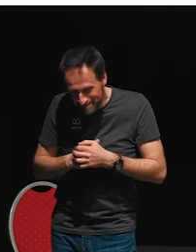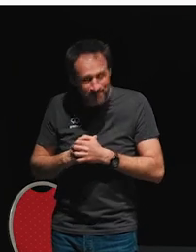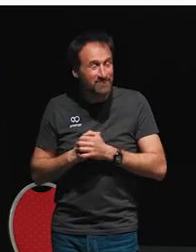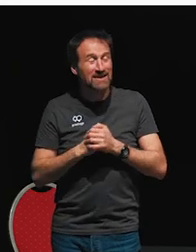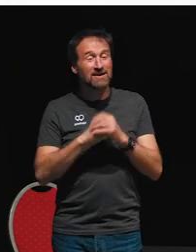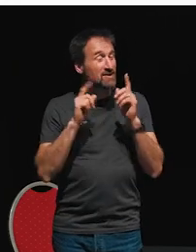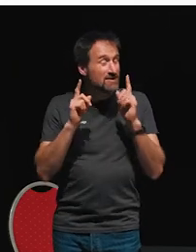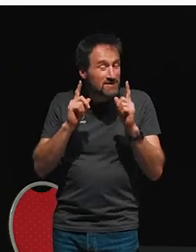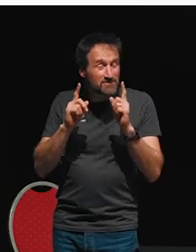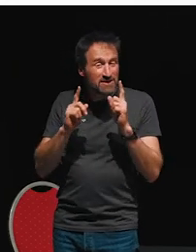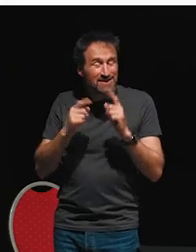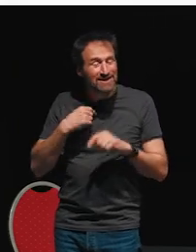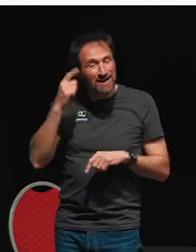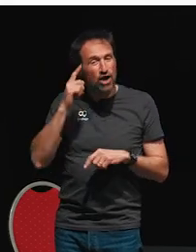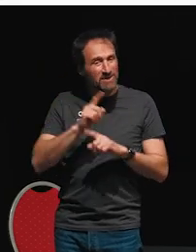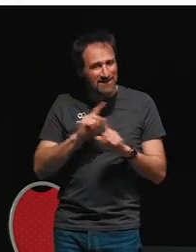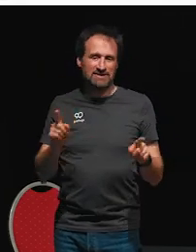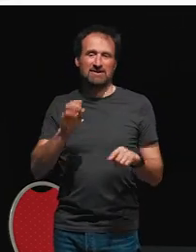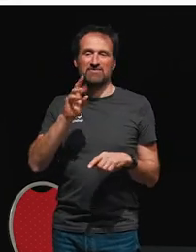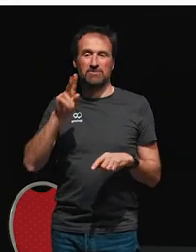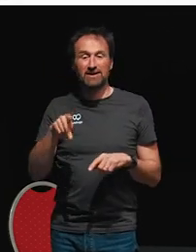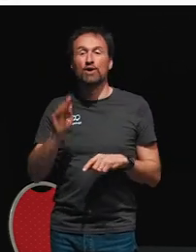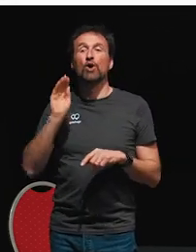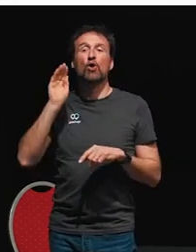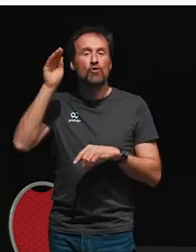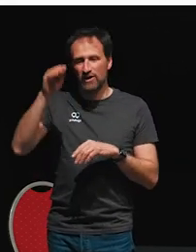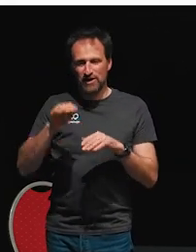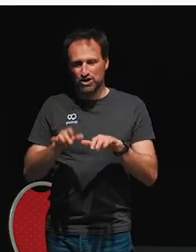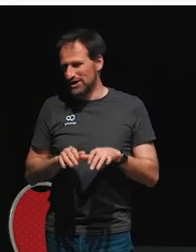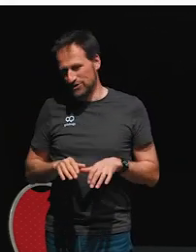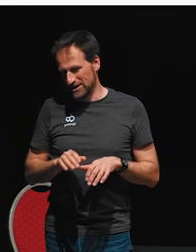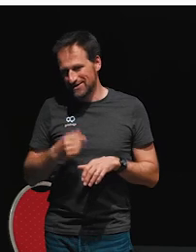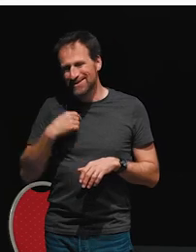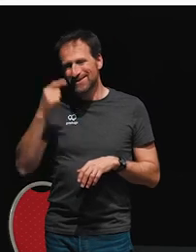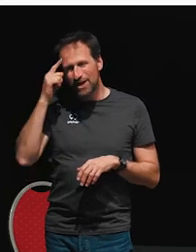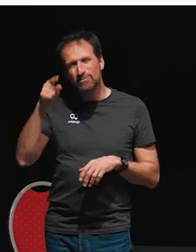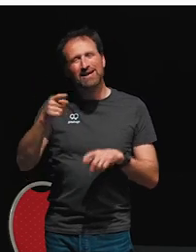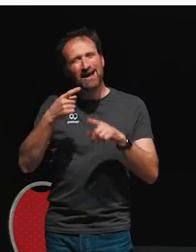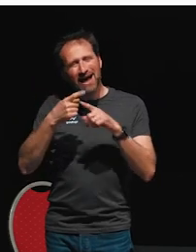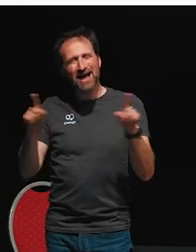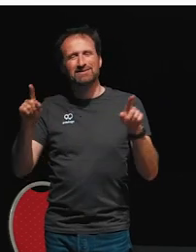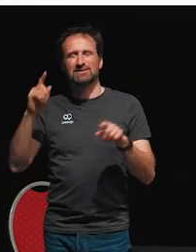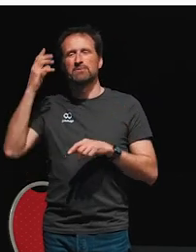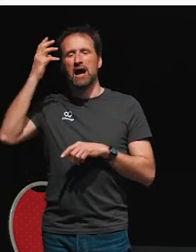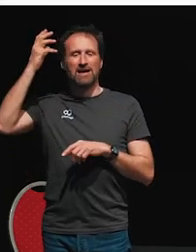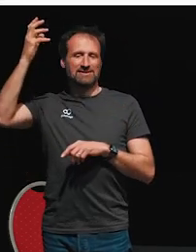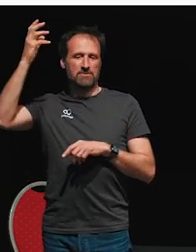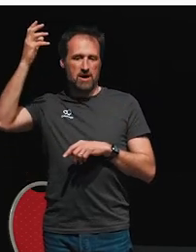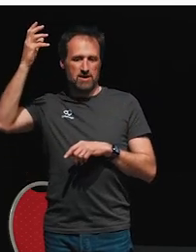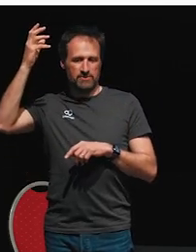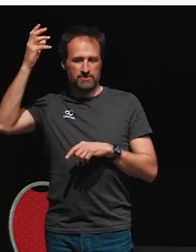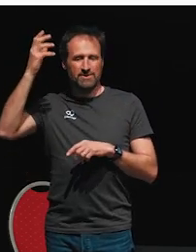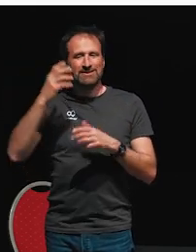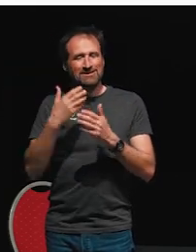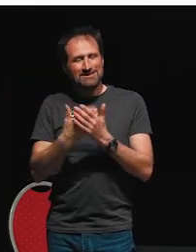I don't think it's overengineering. I think what it is is it's a different paradigm. And so it's challenging